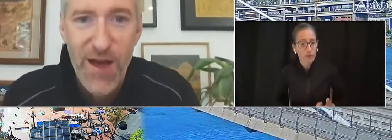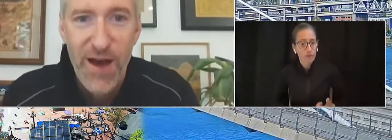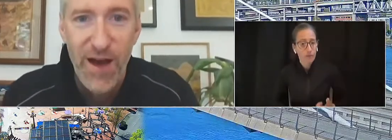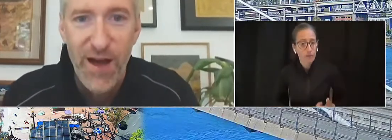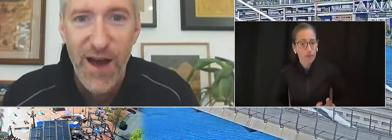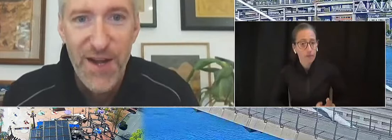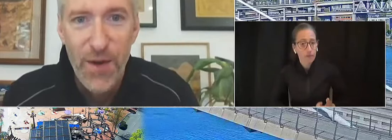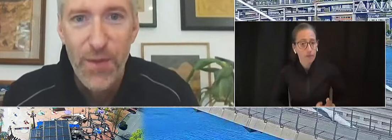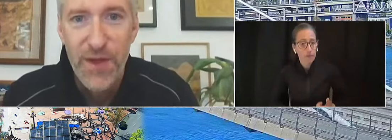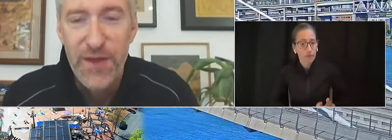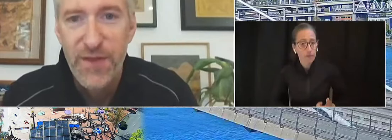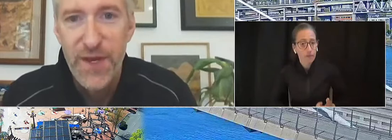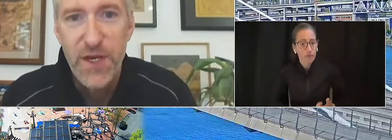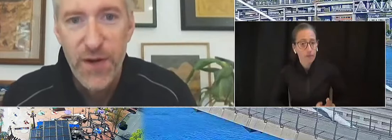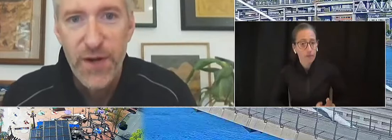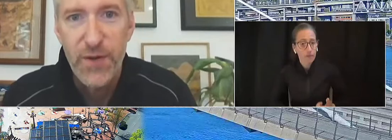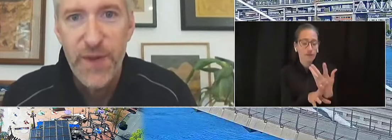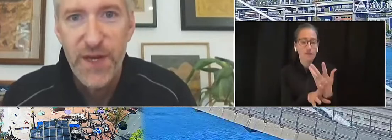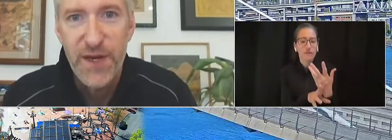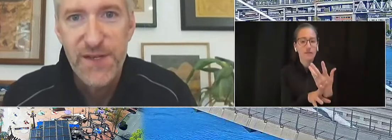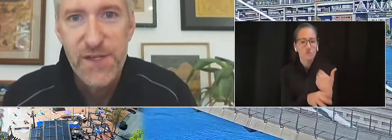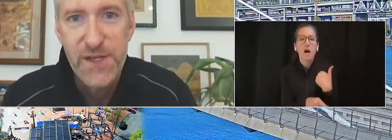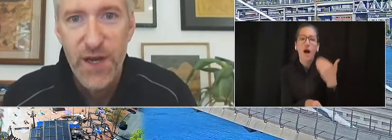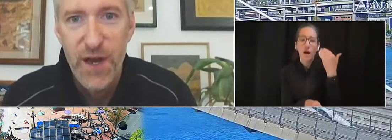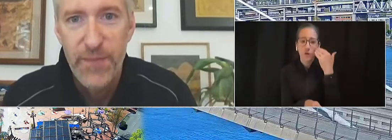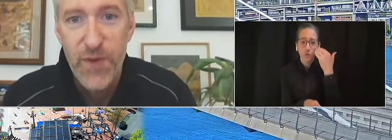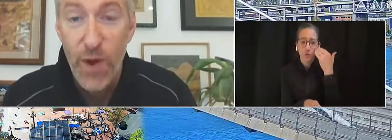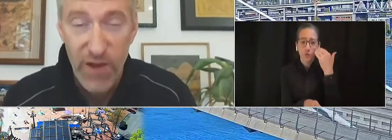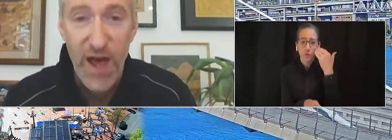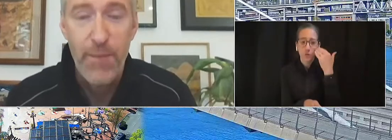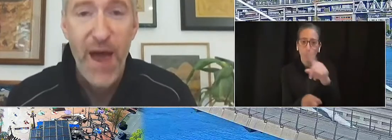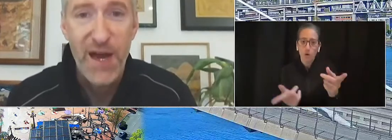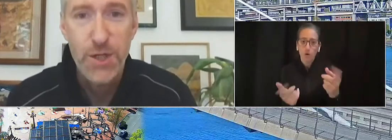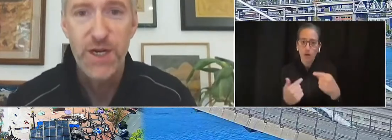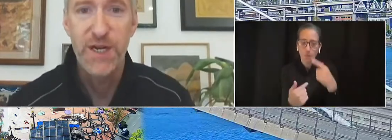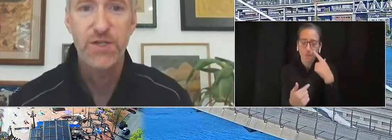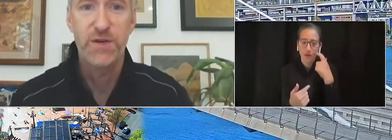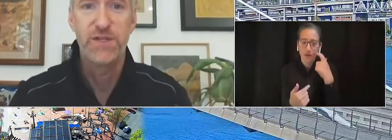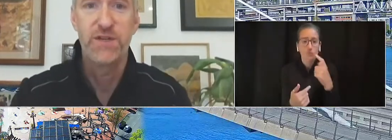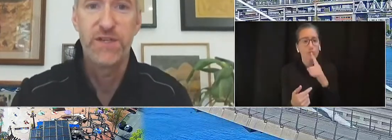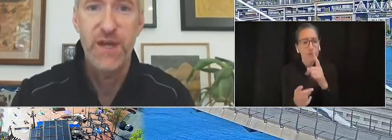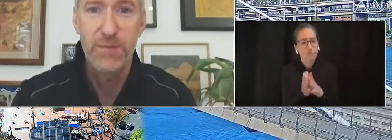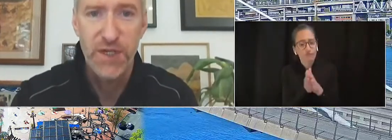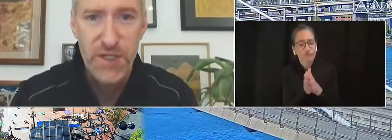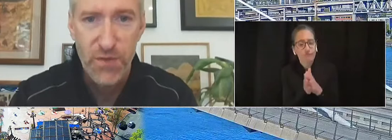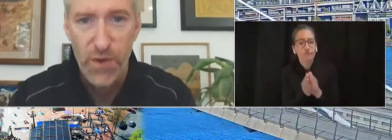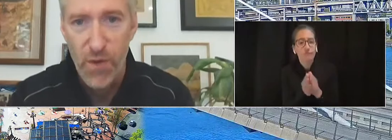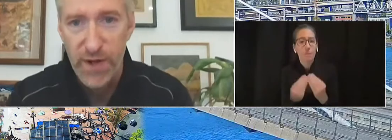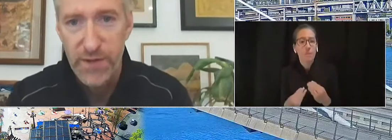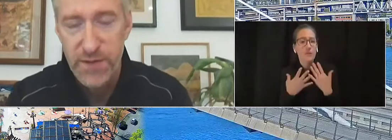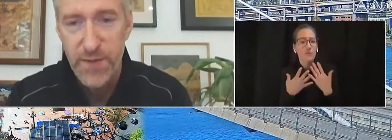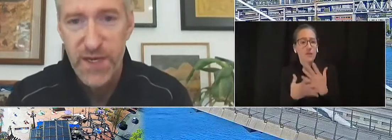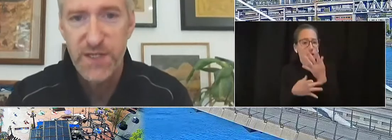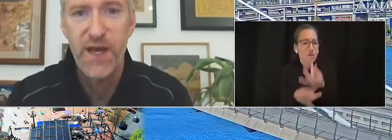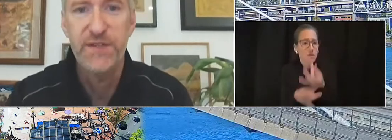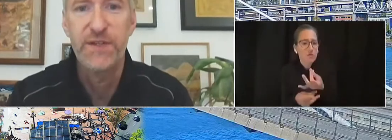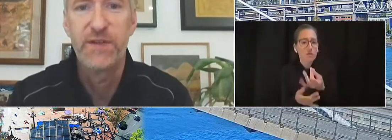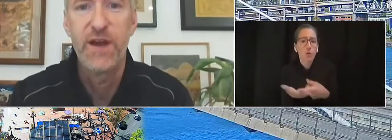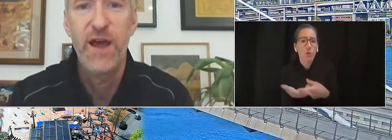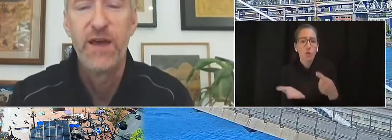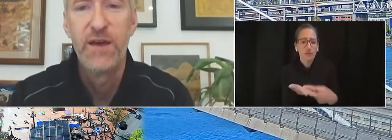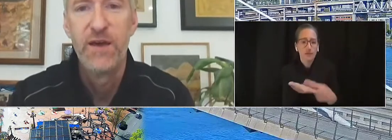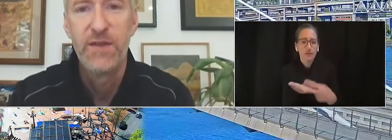I know that you're here because you have a lot of passion and interest in the subjects that we're going to be